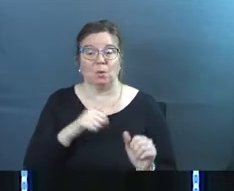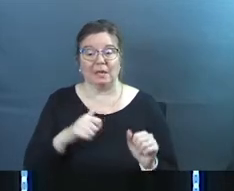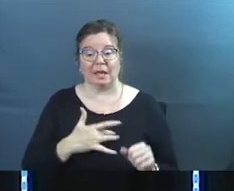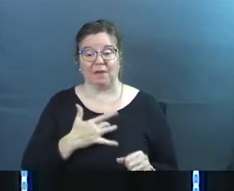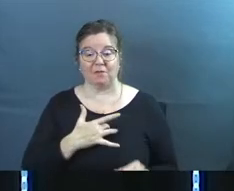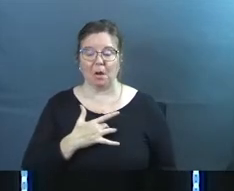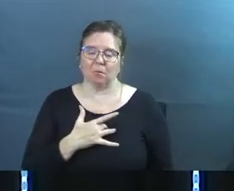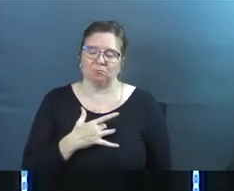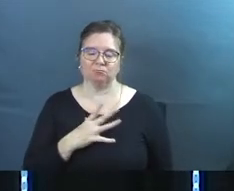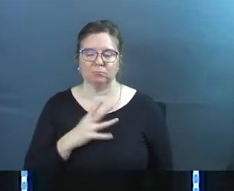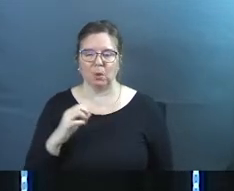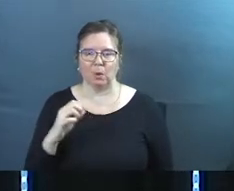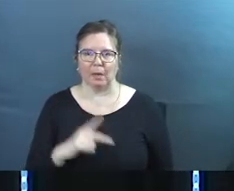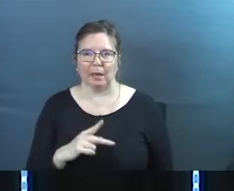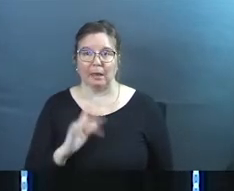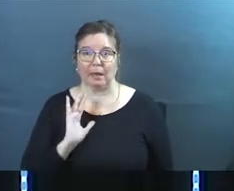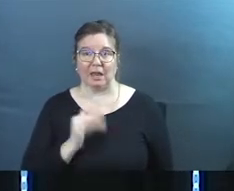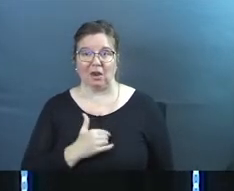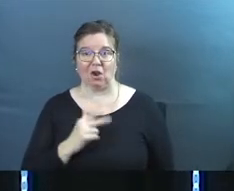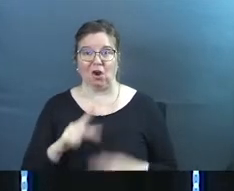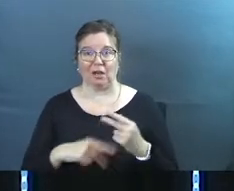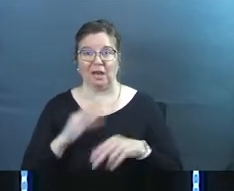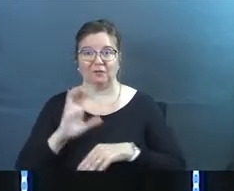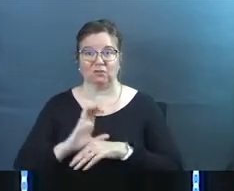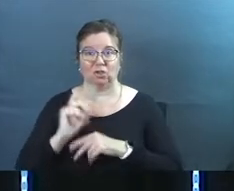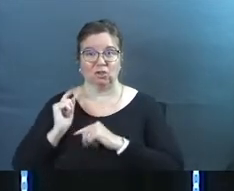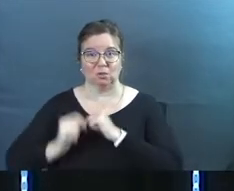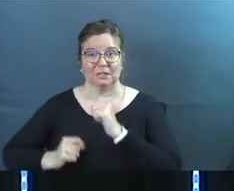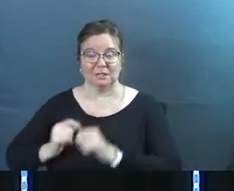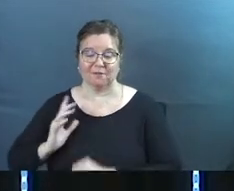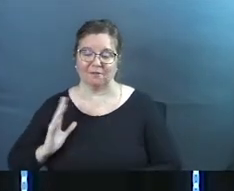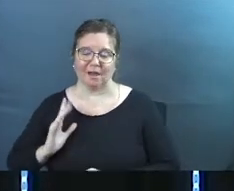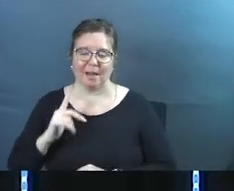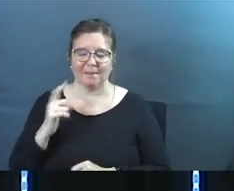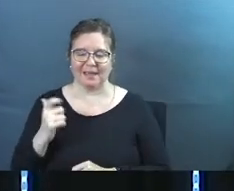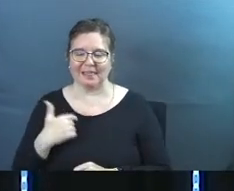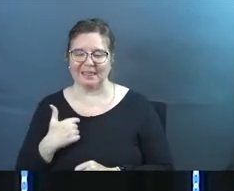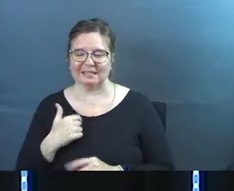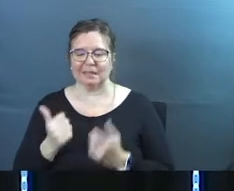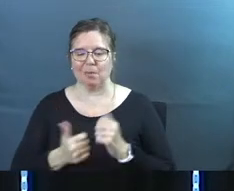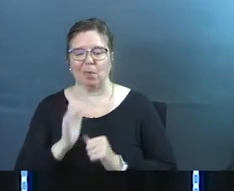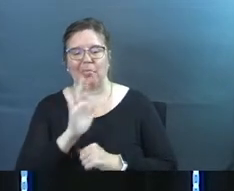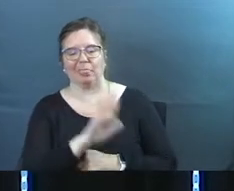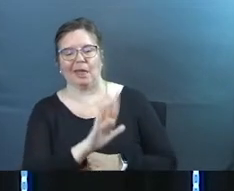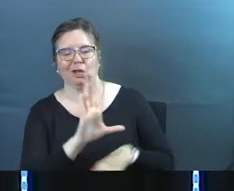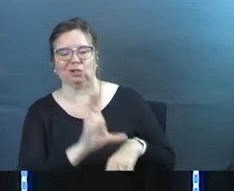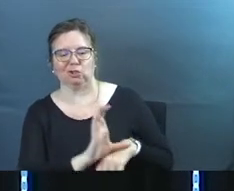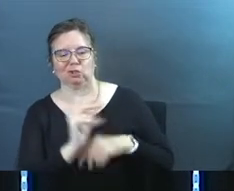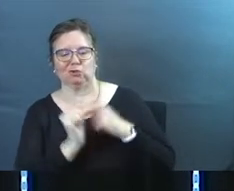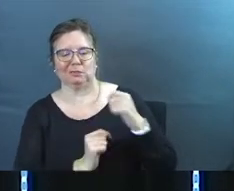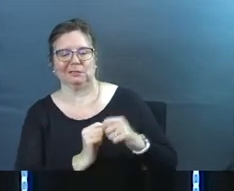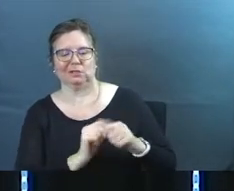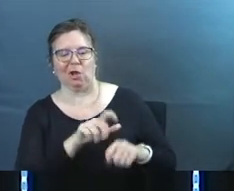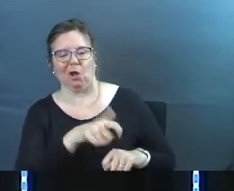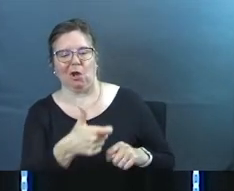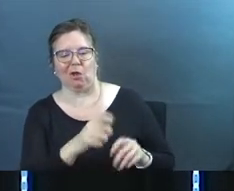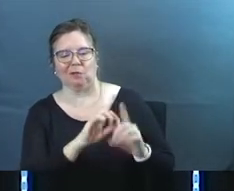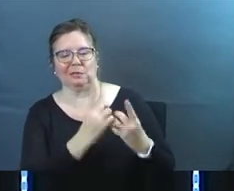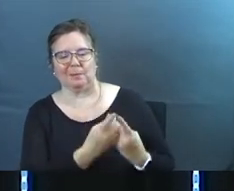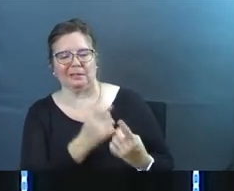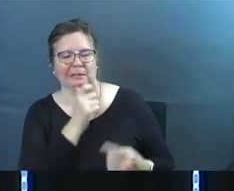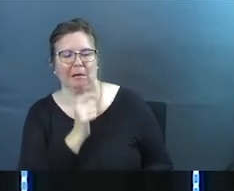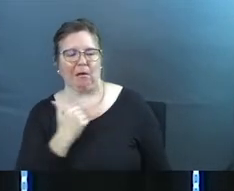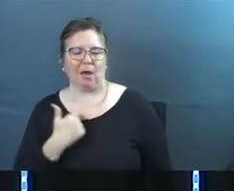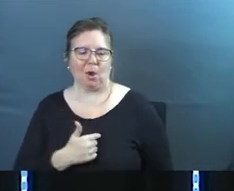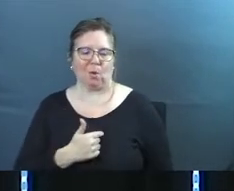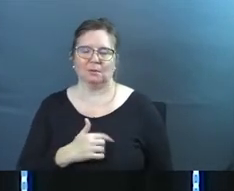can feel okay in our kind of church tradition because this is predominantly happening in some other kind of church tradition